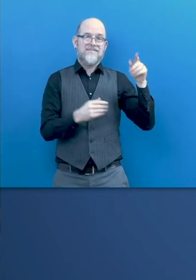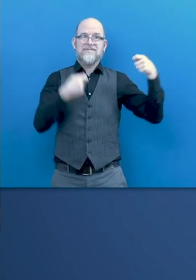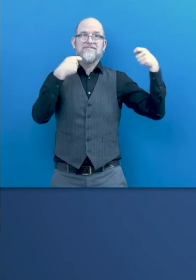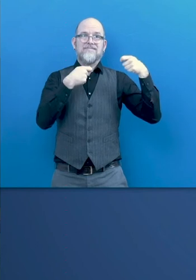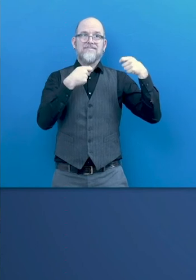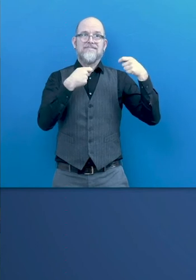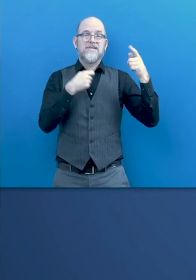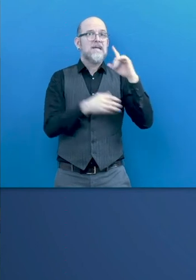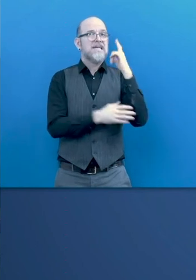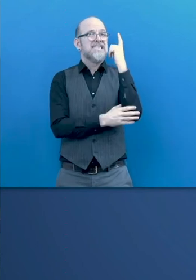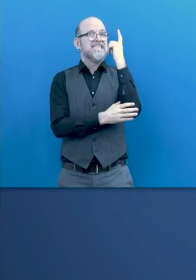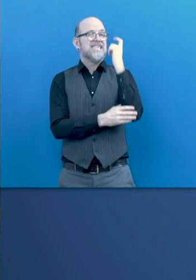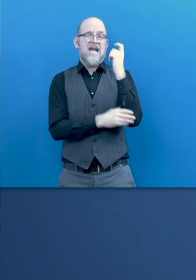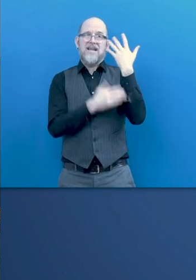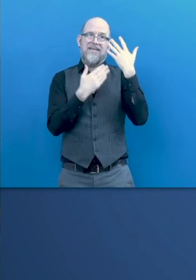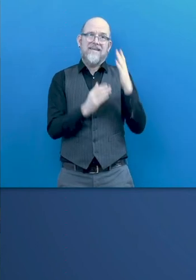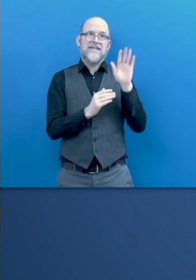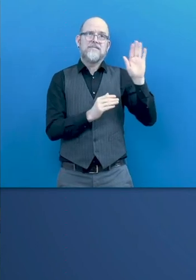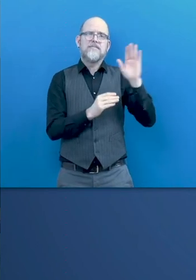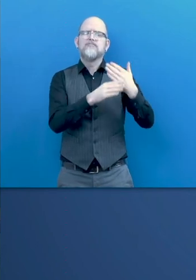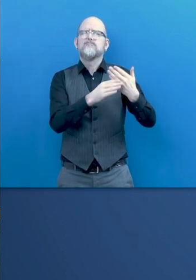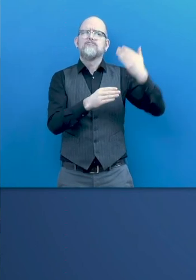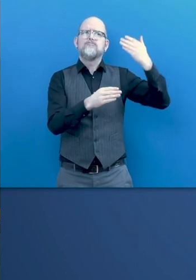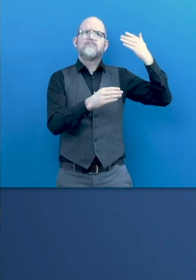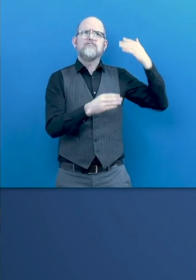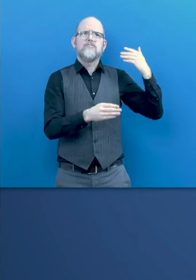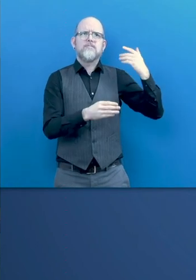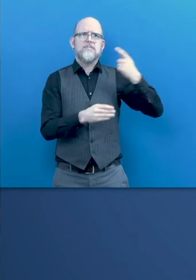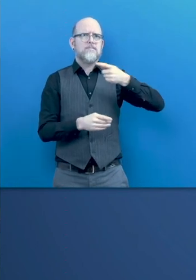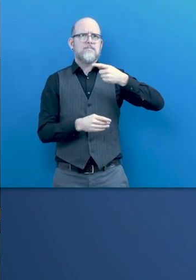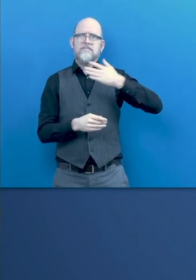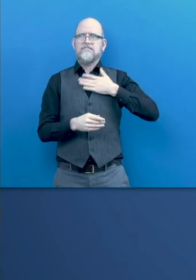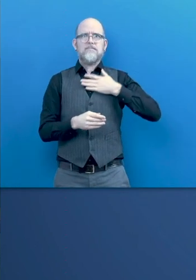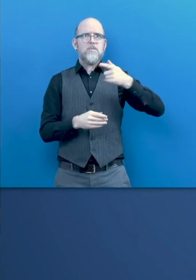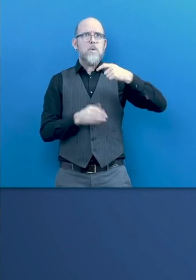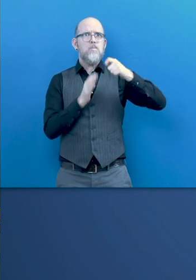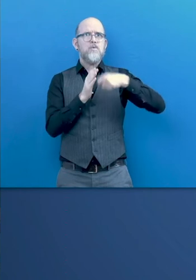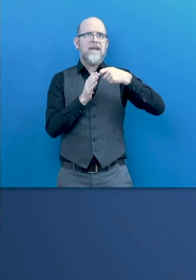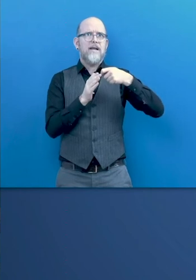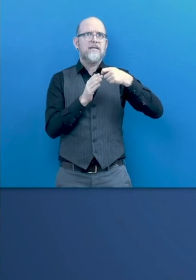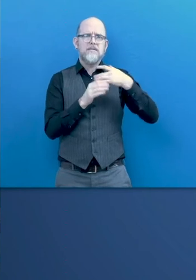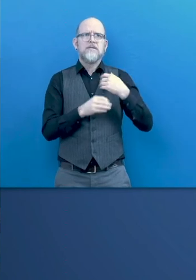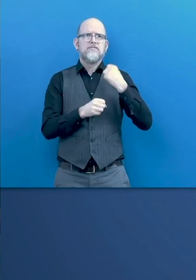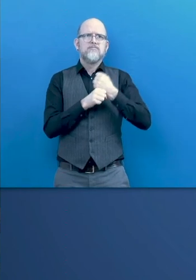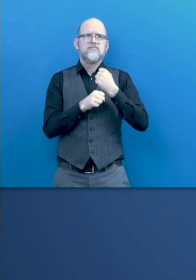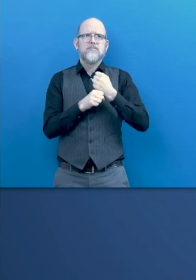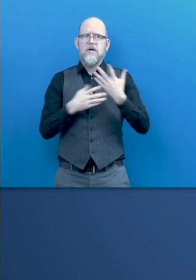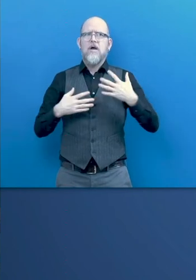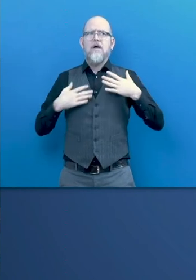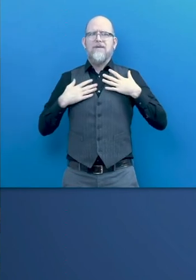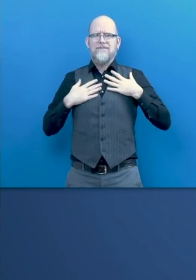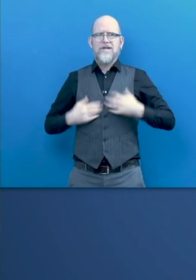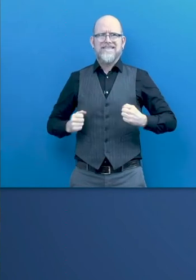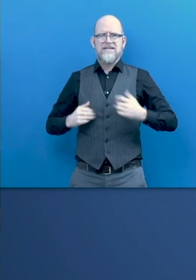or at the beginning of our inspiring project work to eliminate physical barriers. As its